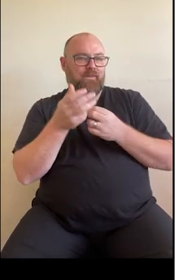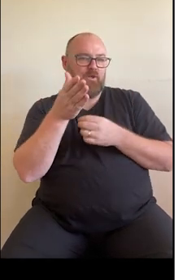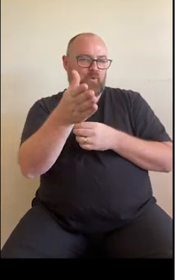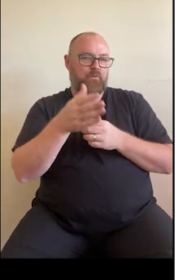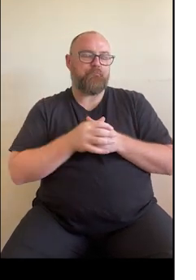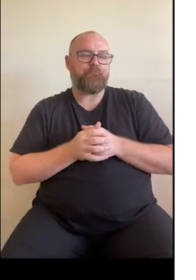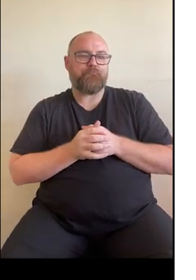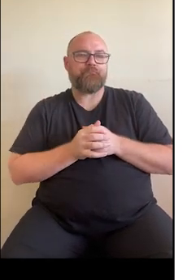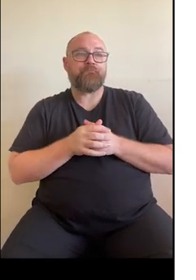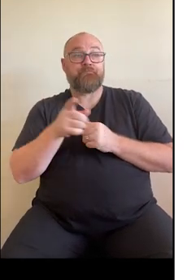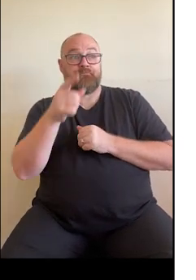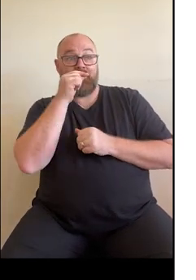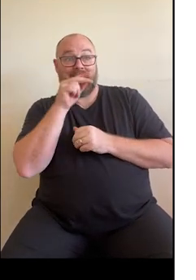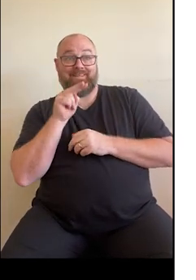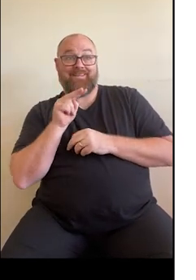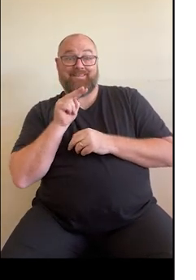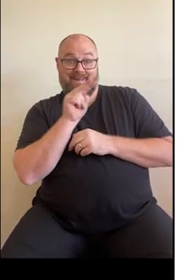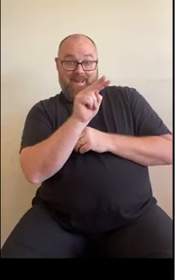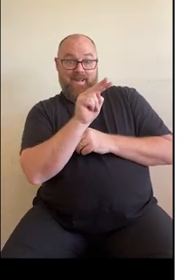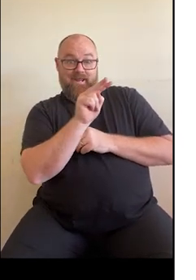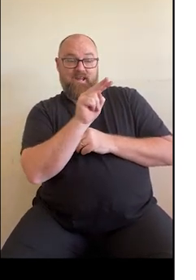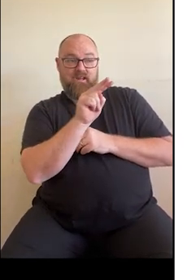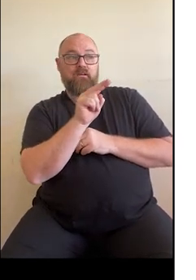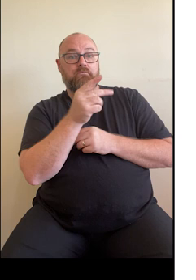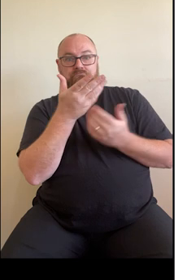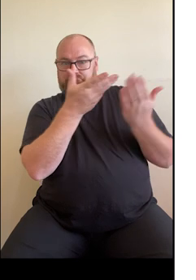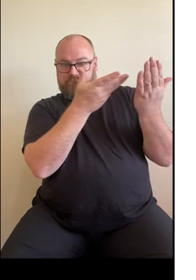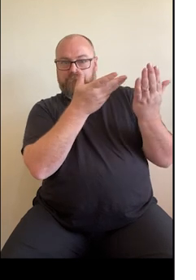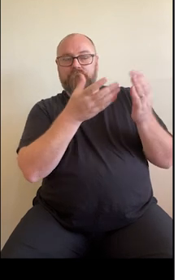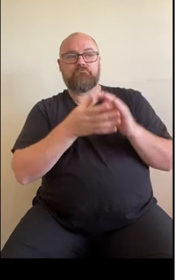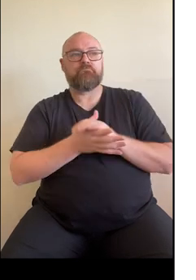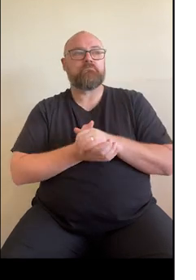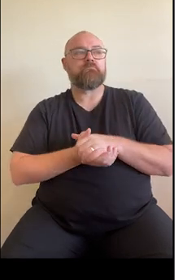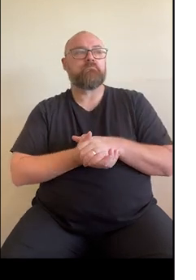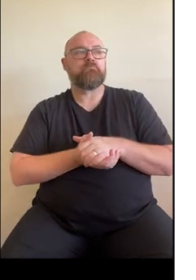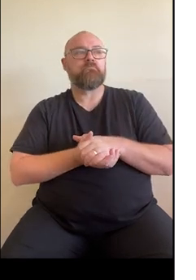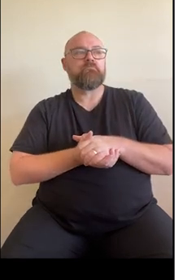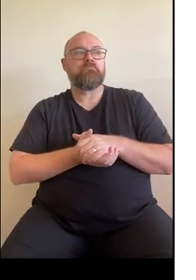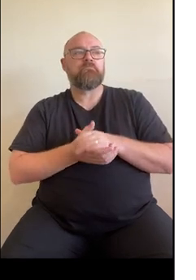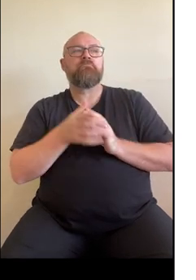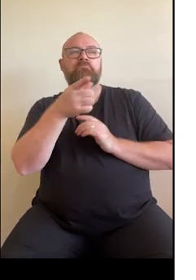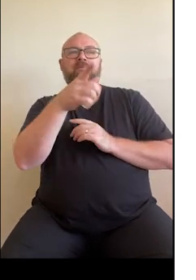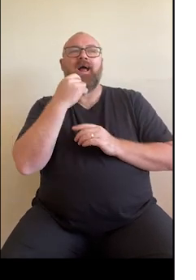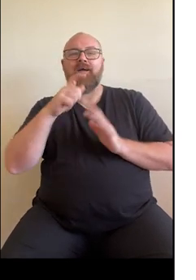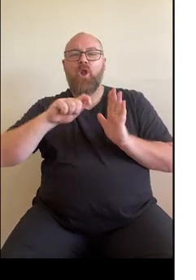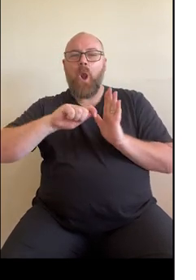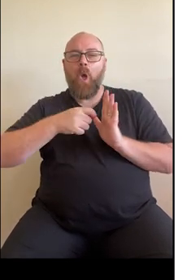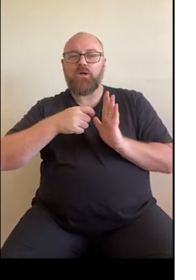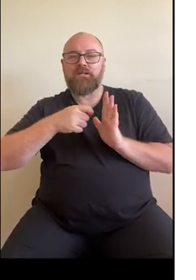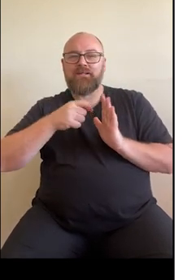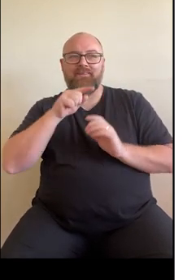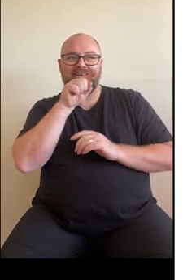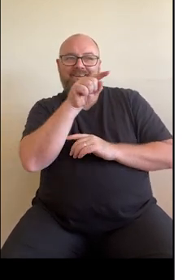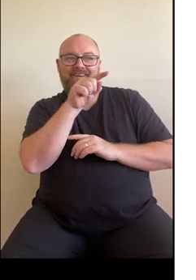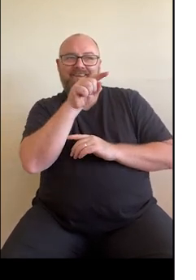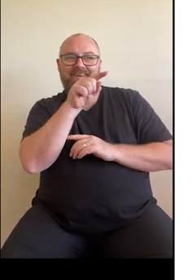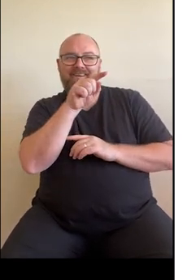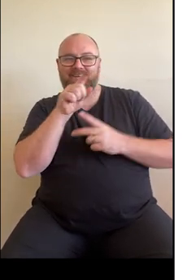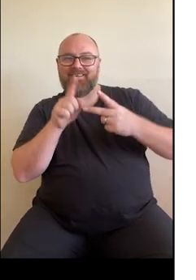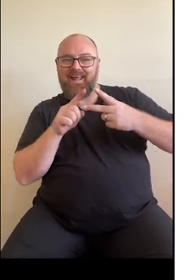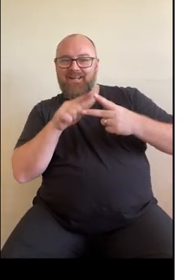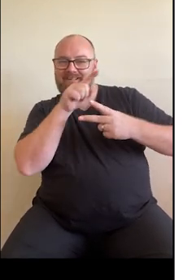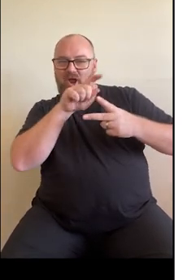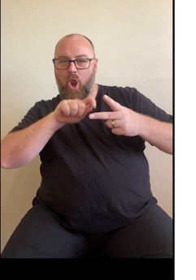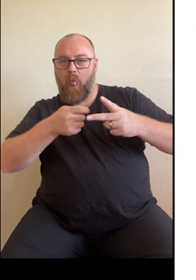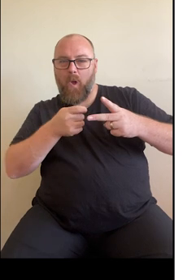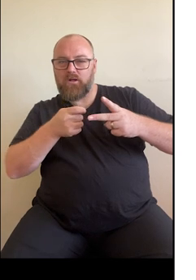You'll be able to see the report in your record there. It's got a little lock that you can see in the second one there,